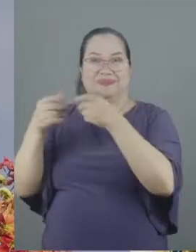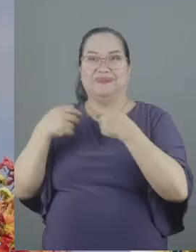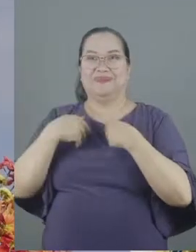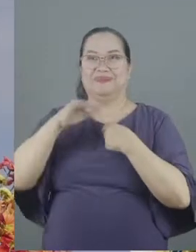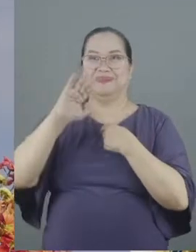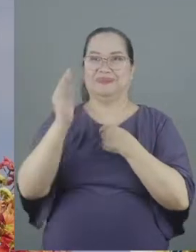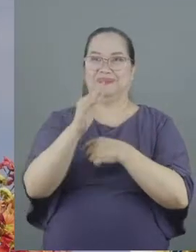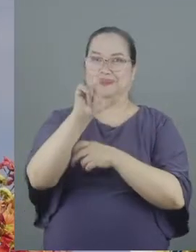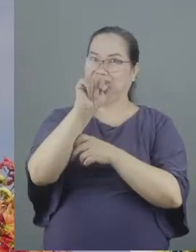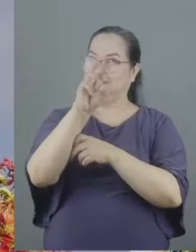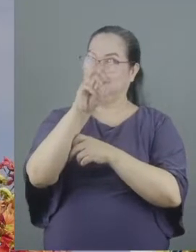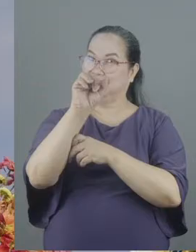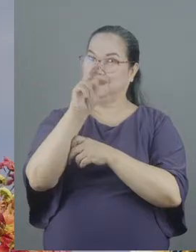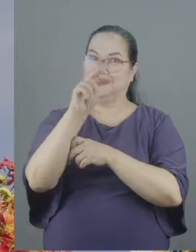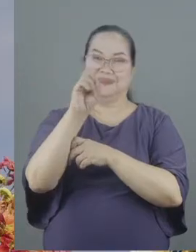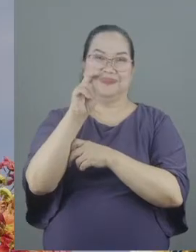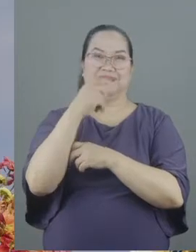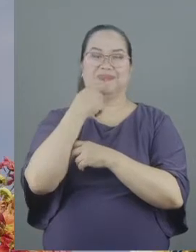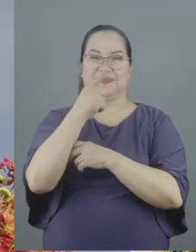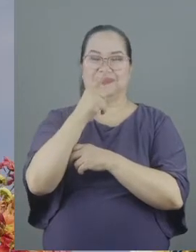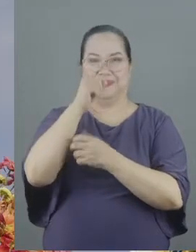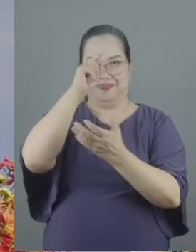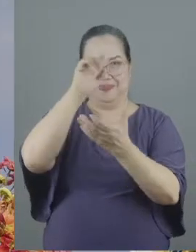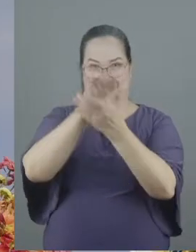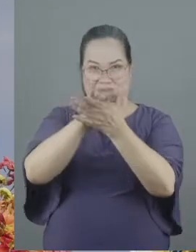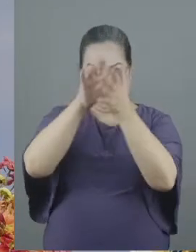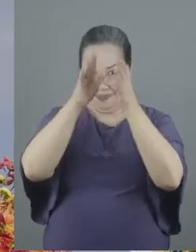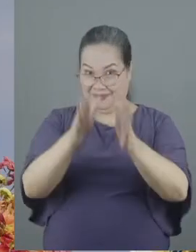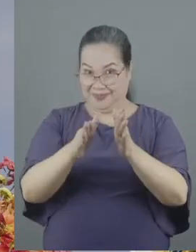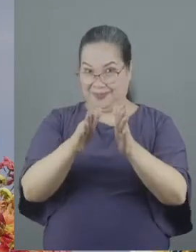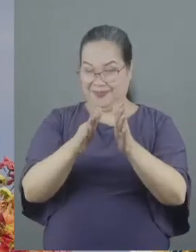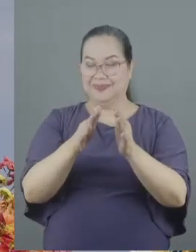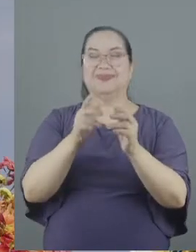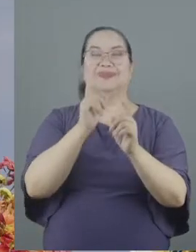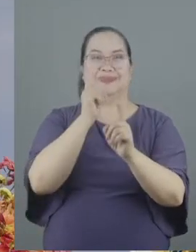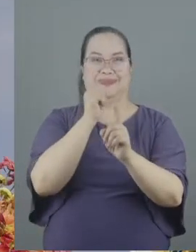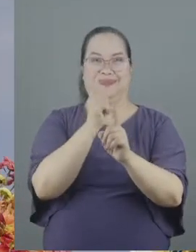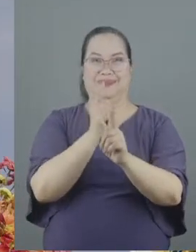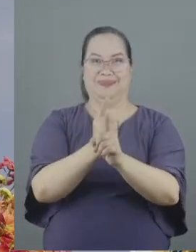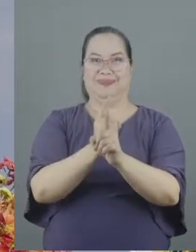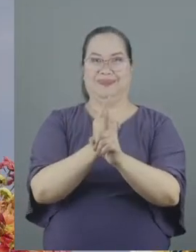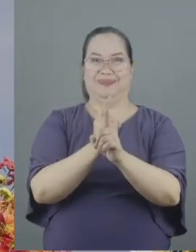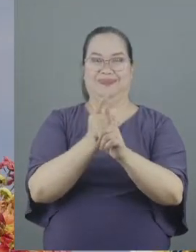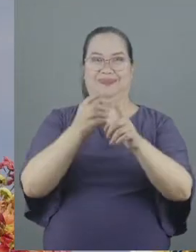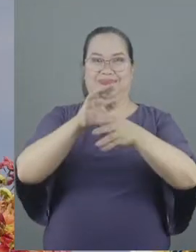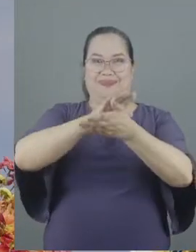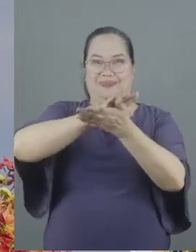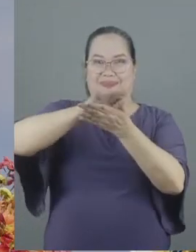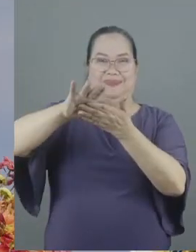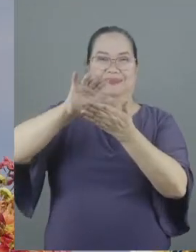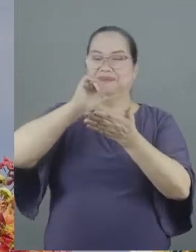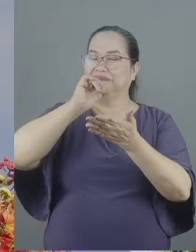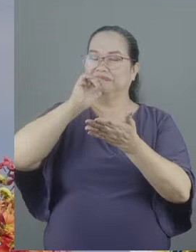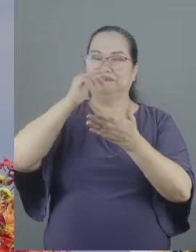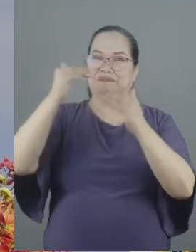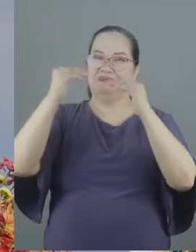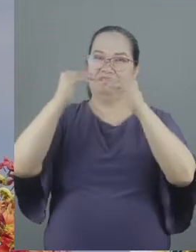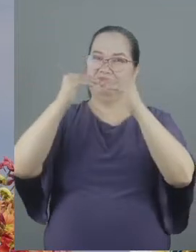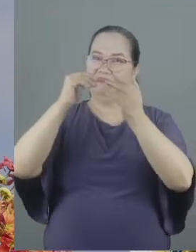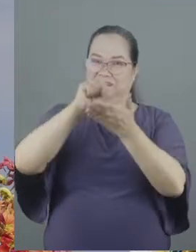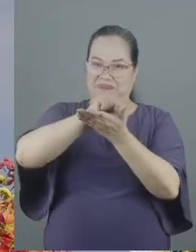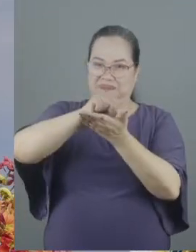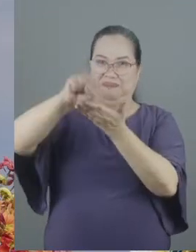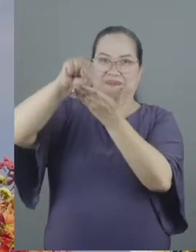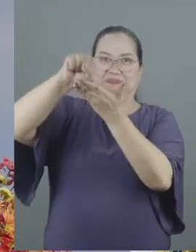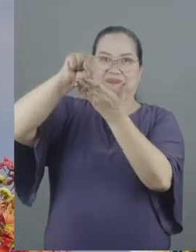said, believers are equally justified. but not equally sanctified. The point